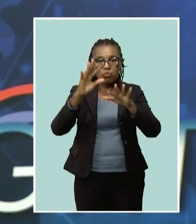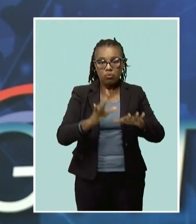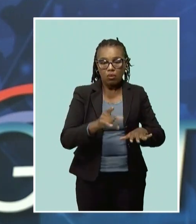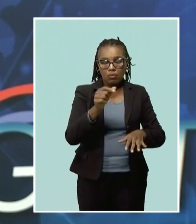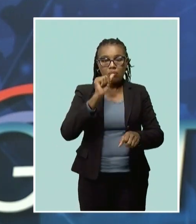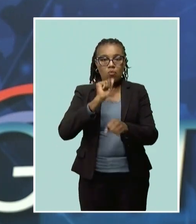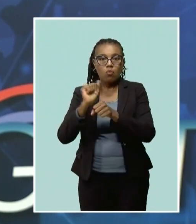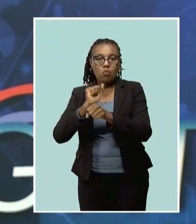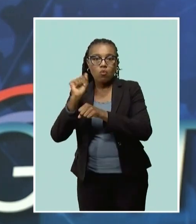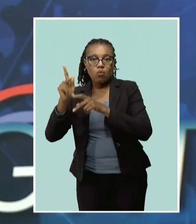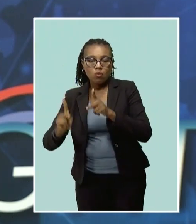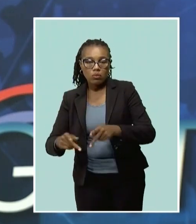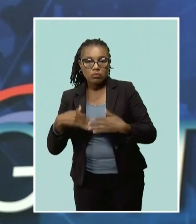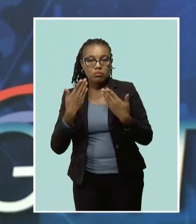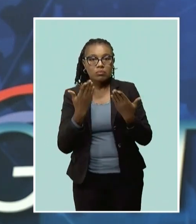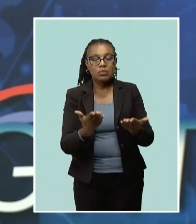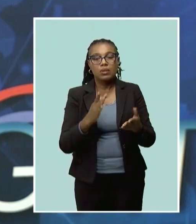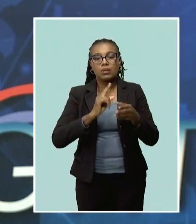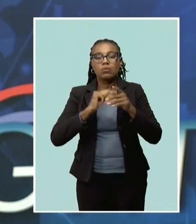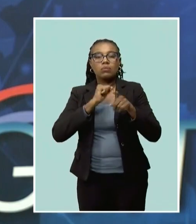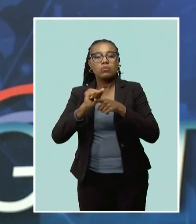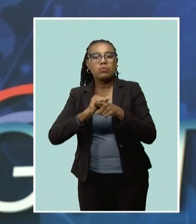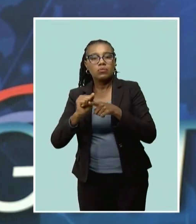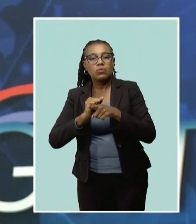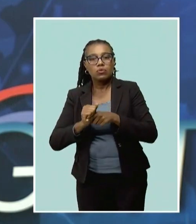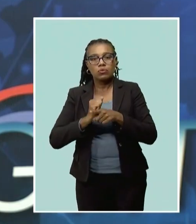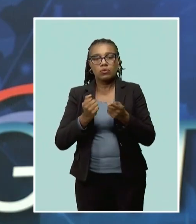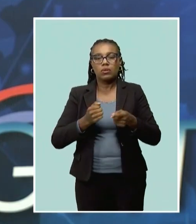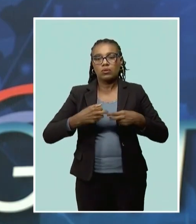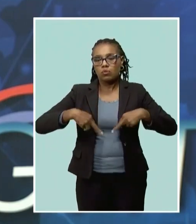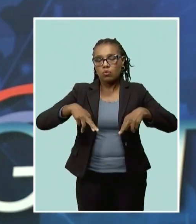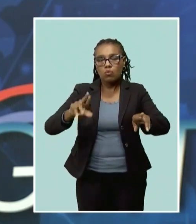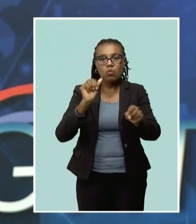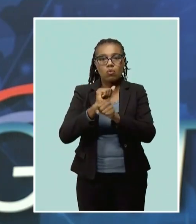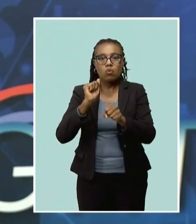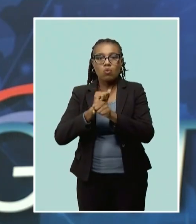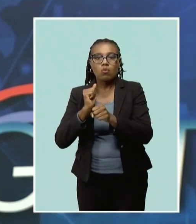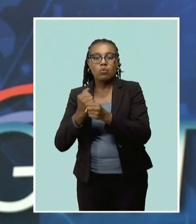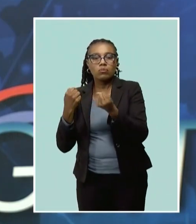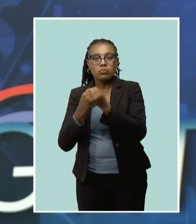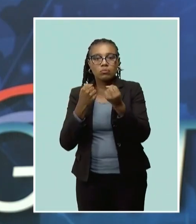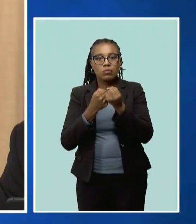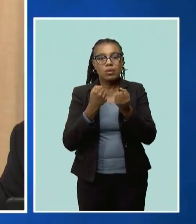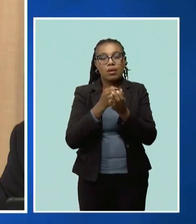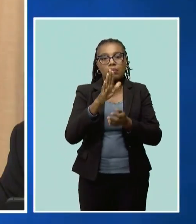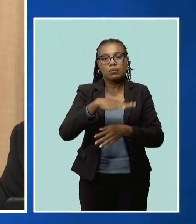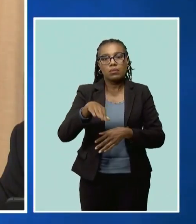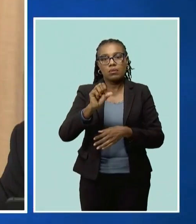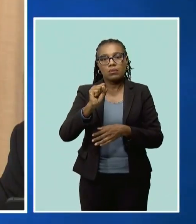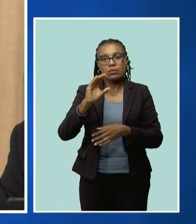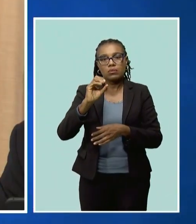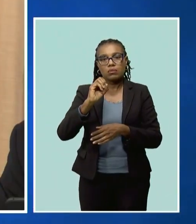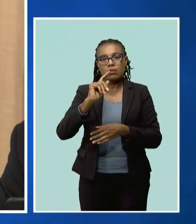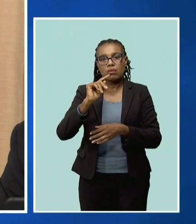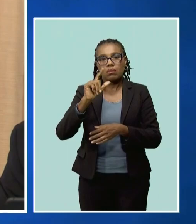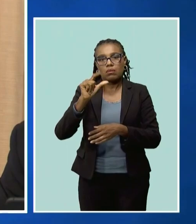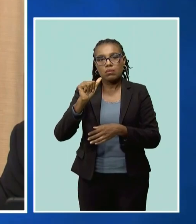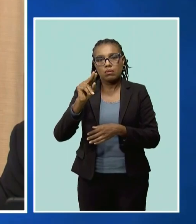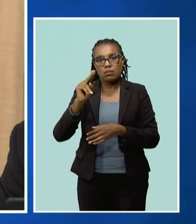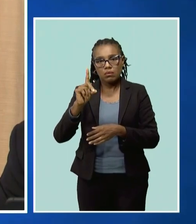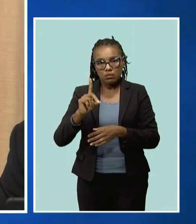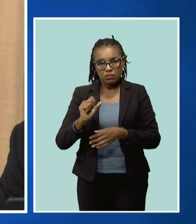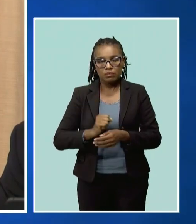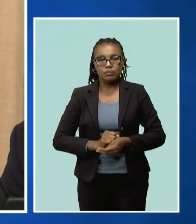been retrained and are helping with the roadworks projects in the Scotland District. We were able to deploy a number of